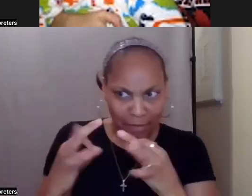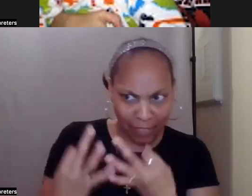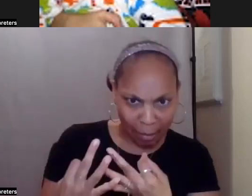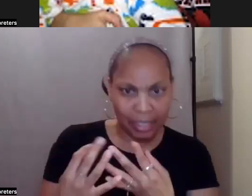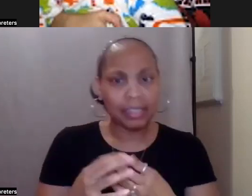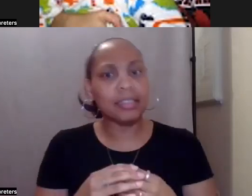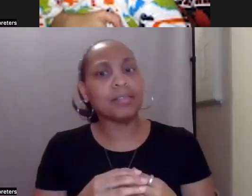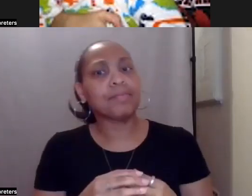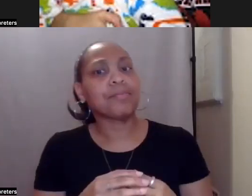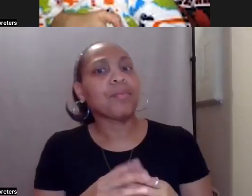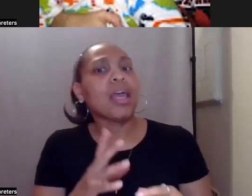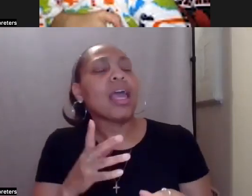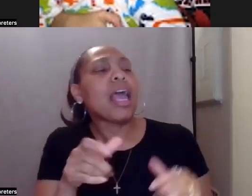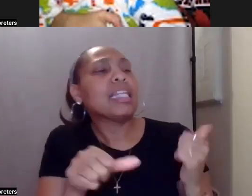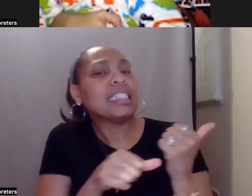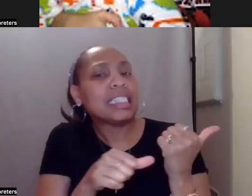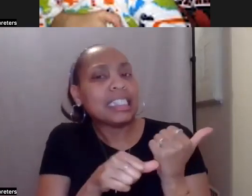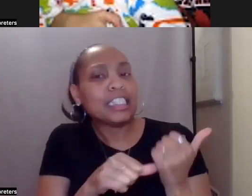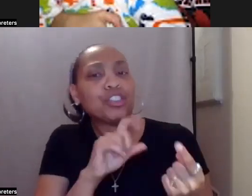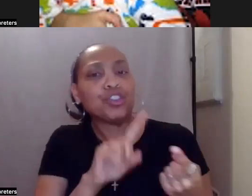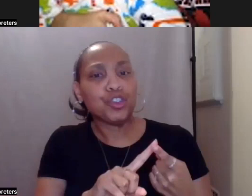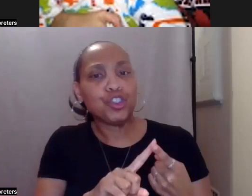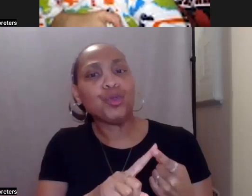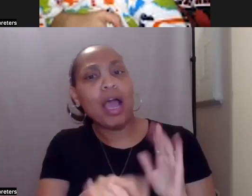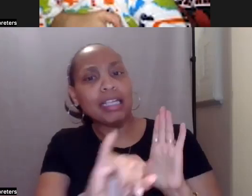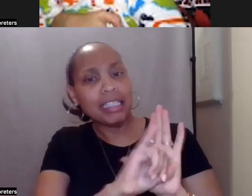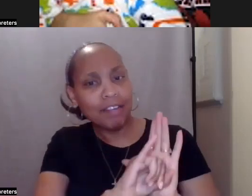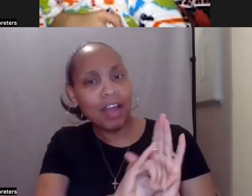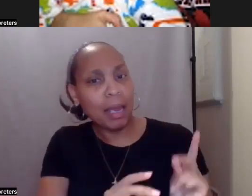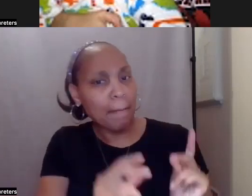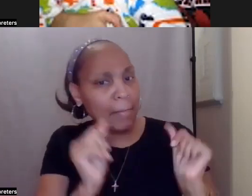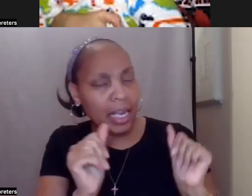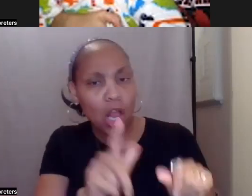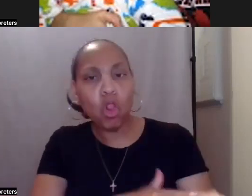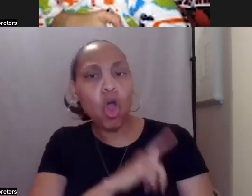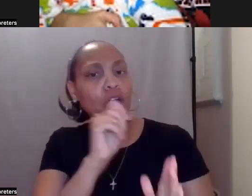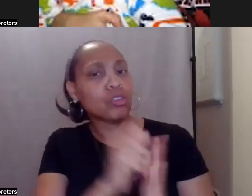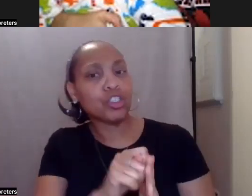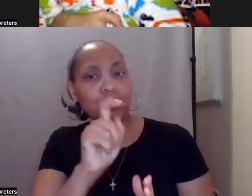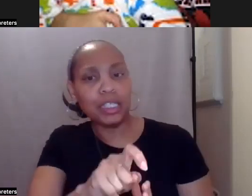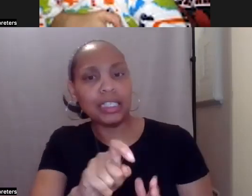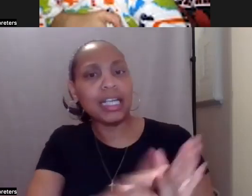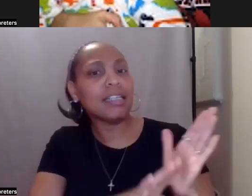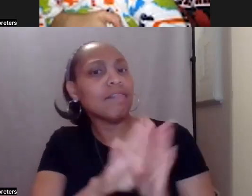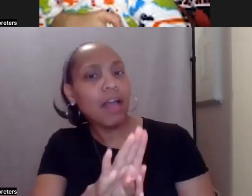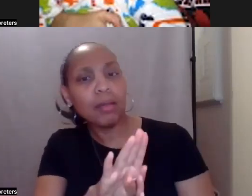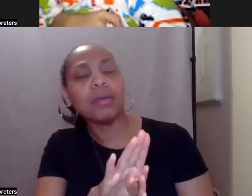immediate and long-term needs. Developing options to meet those needs and accessing identified supports and services.